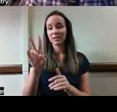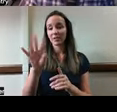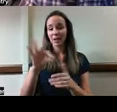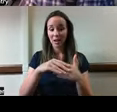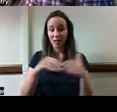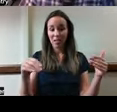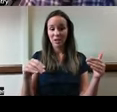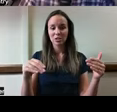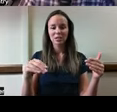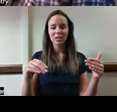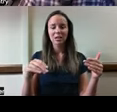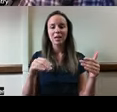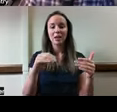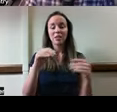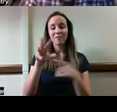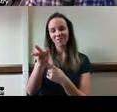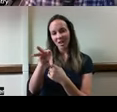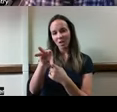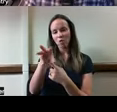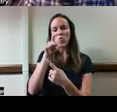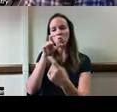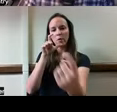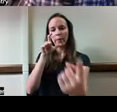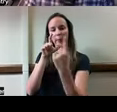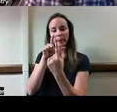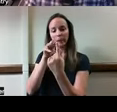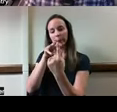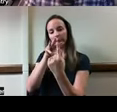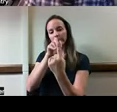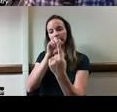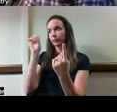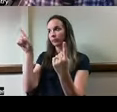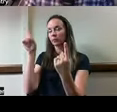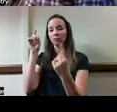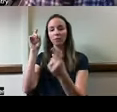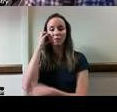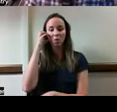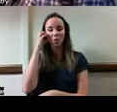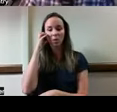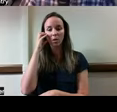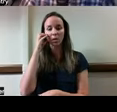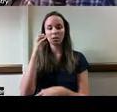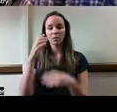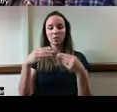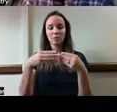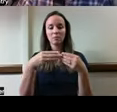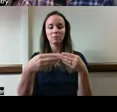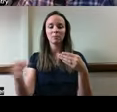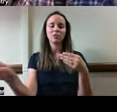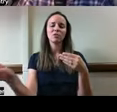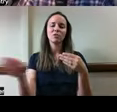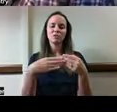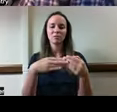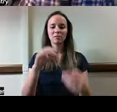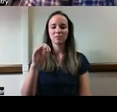image to your phone of whoever's at the front door. The OpenSesame Door Opener which is a very expensive device at